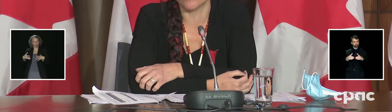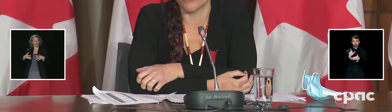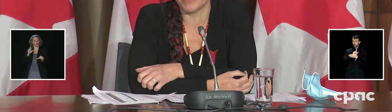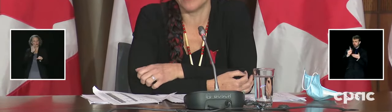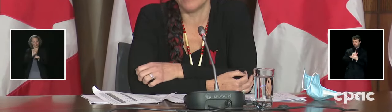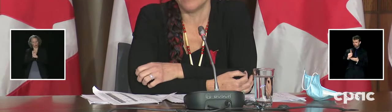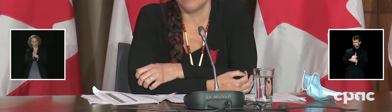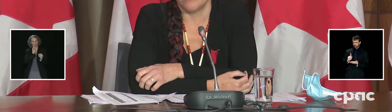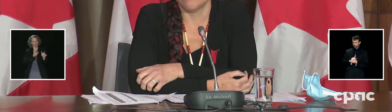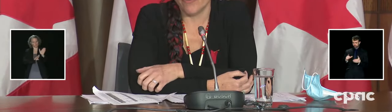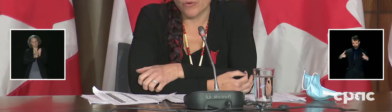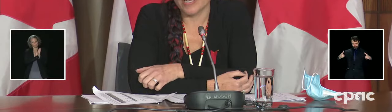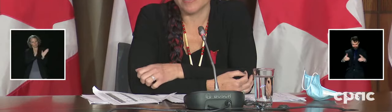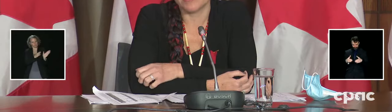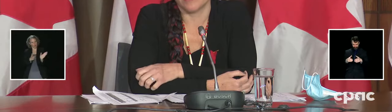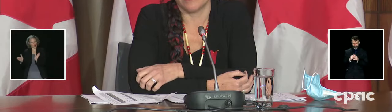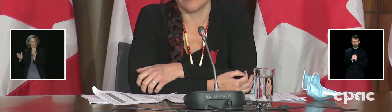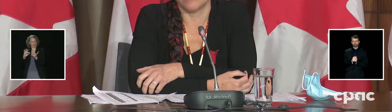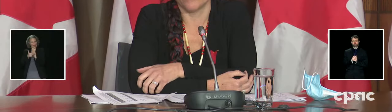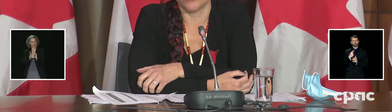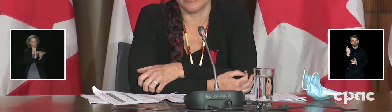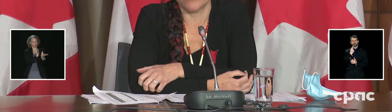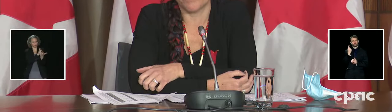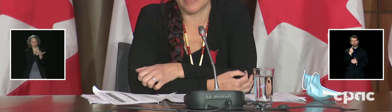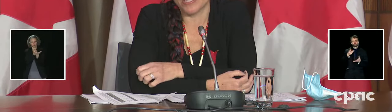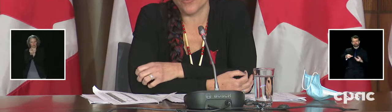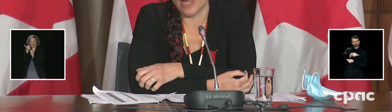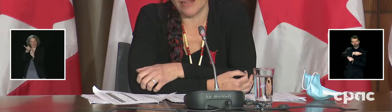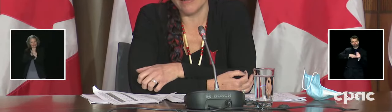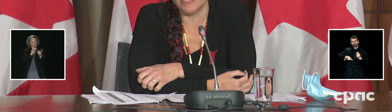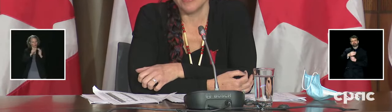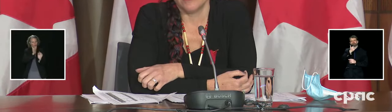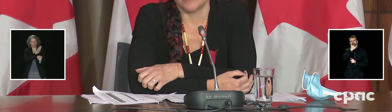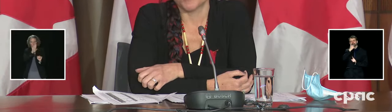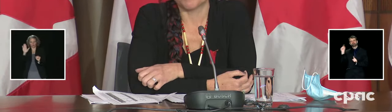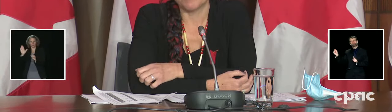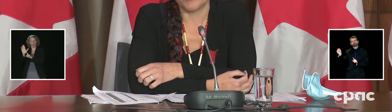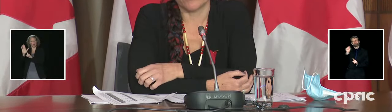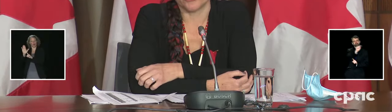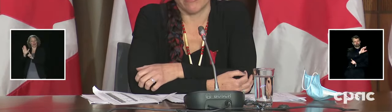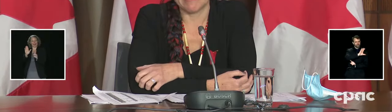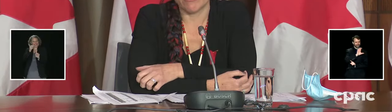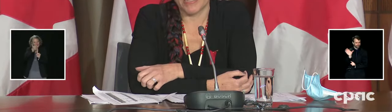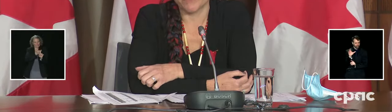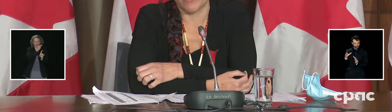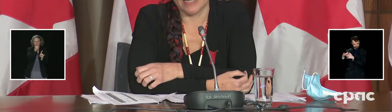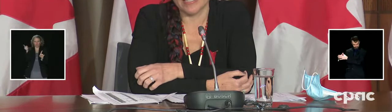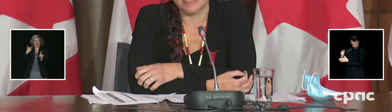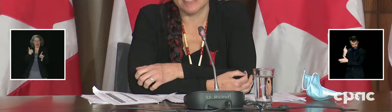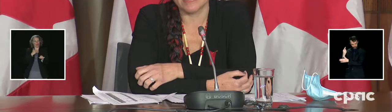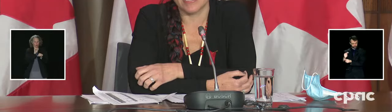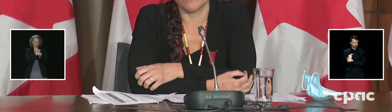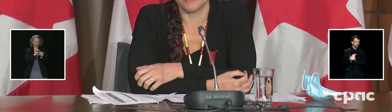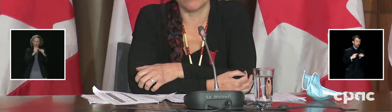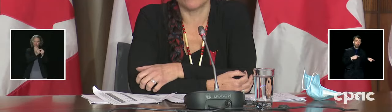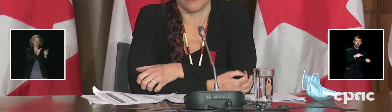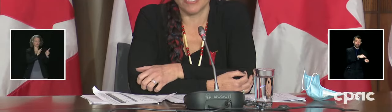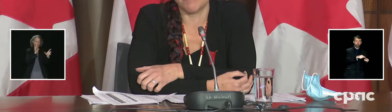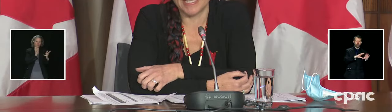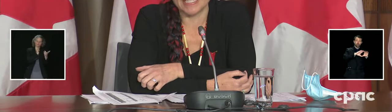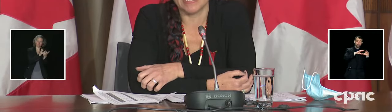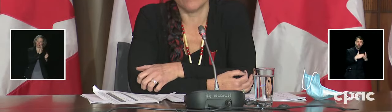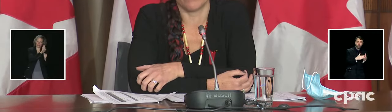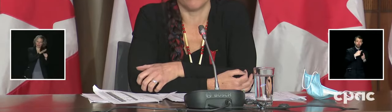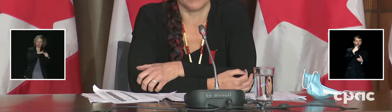specific urban-focused working group as well. So people are sharing their best practices, and we are